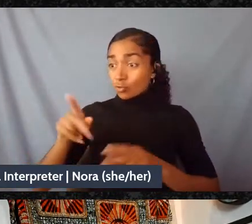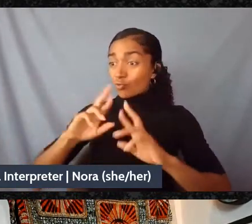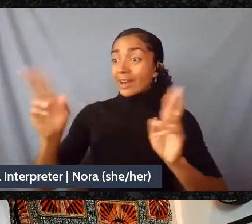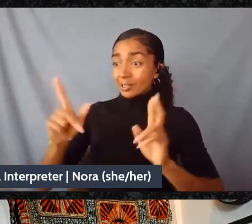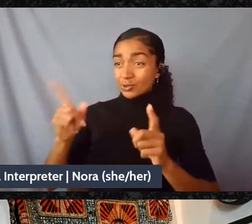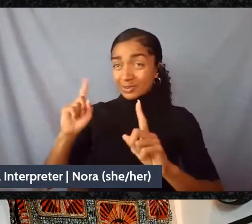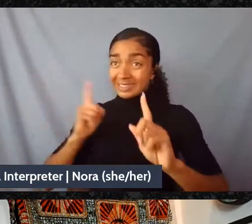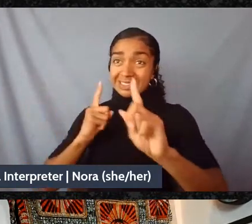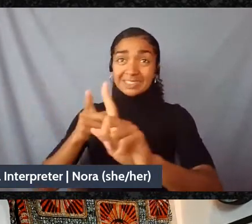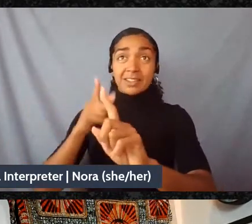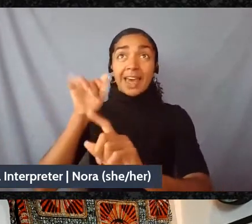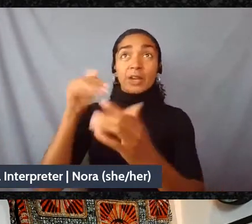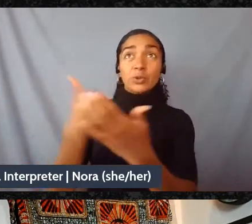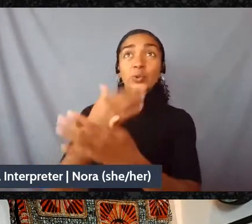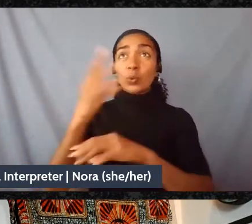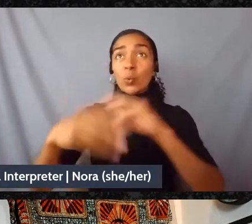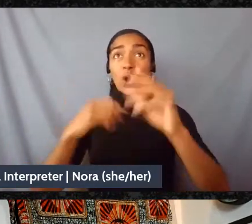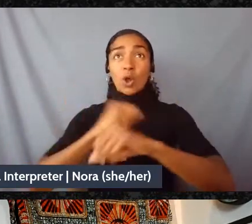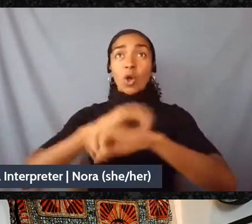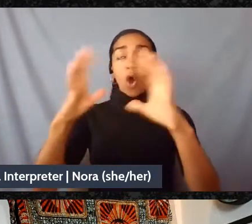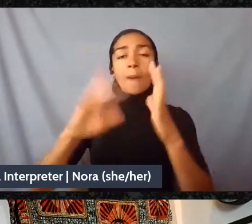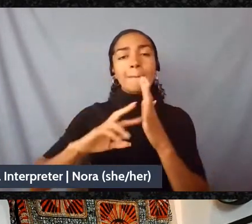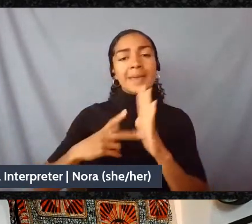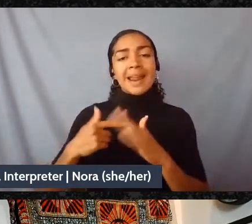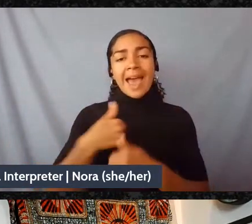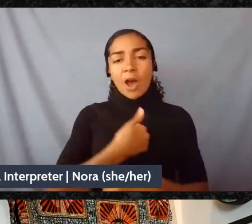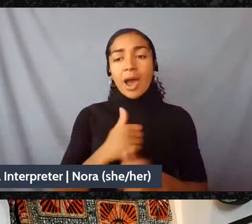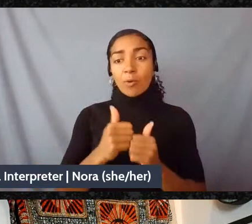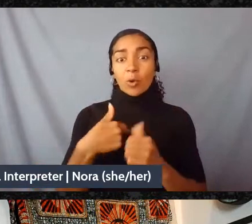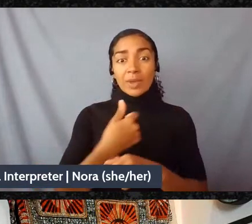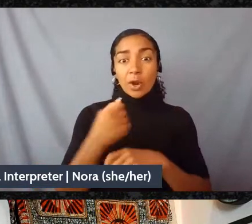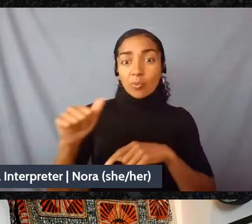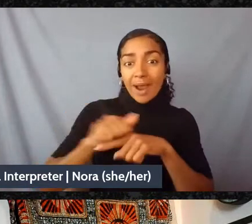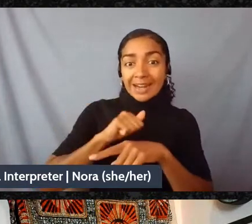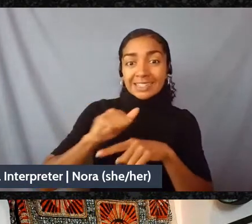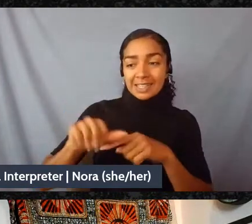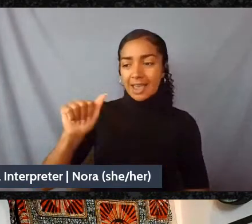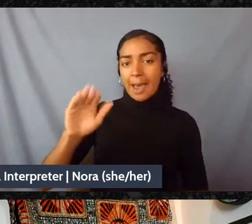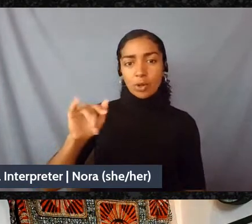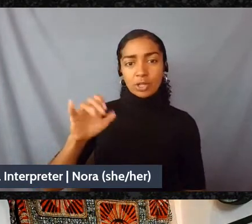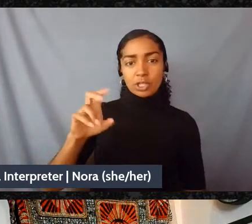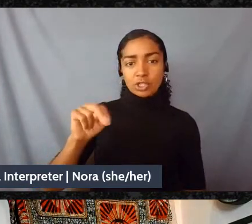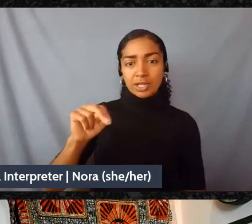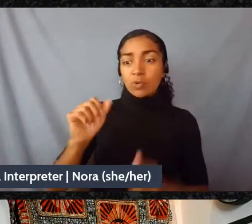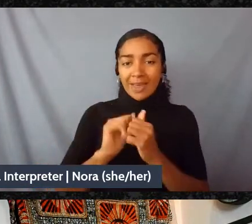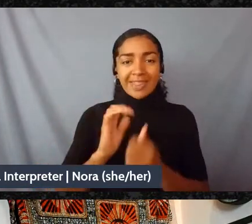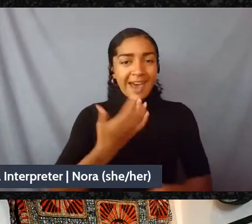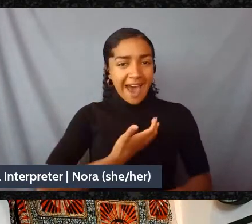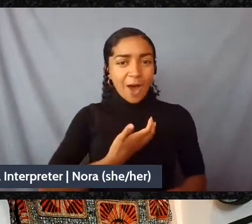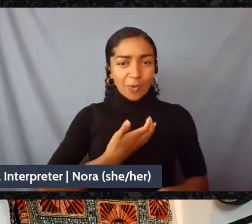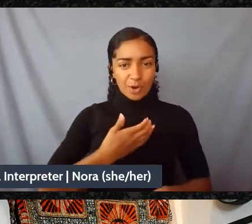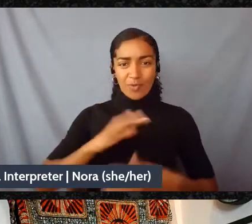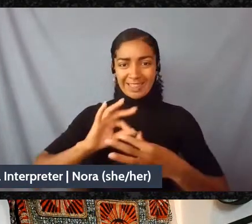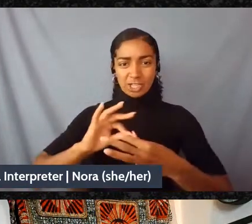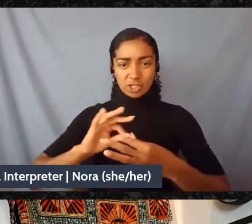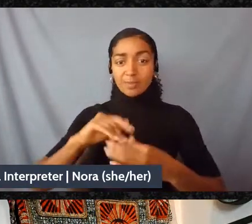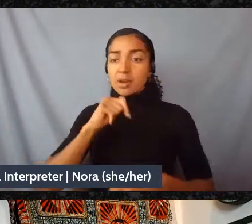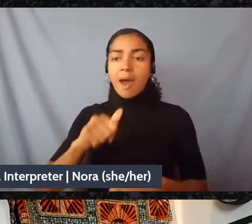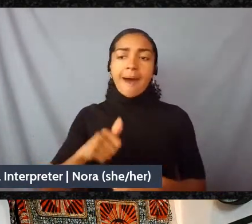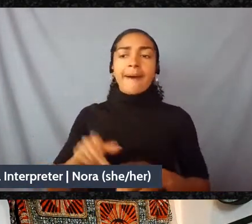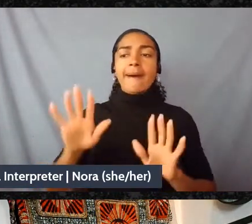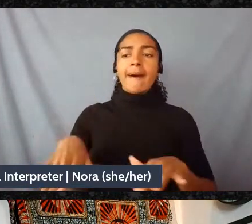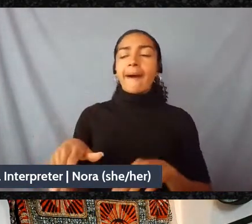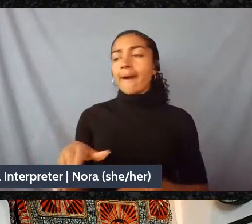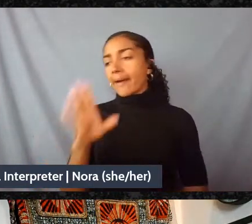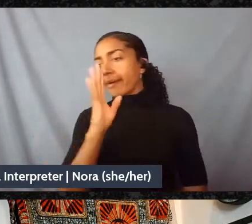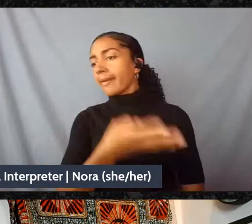how are we practicing abolition at the scale of our relationships? Not disposing of each other, not policing each other, creating a space where